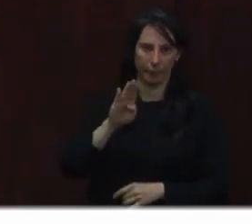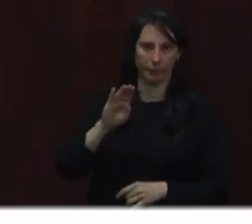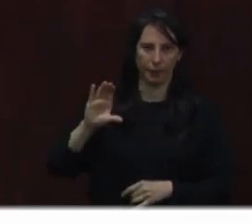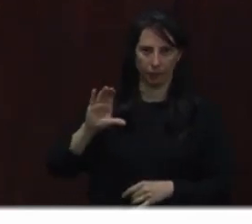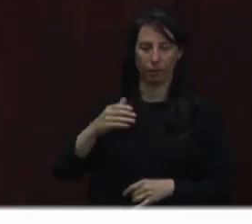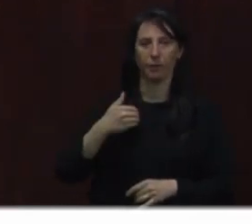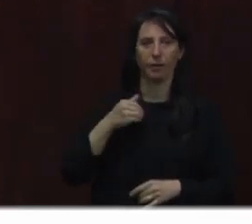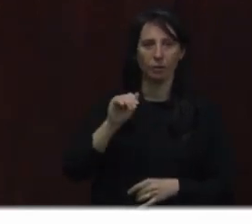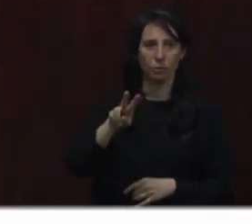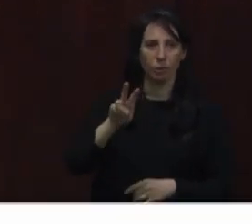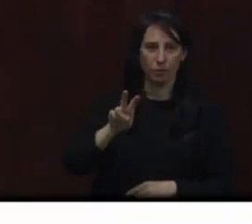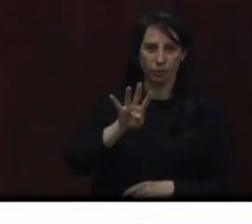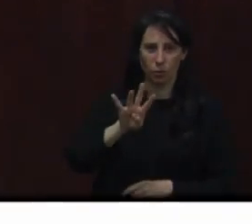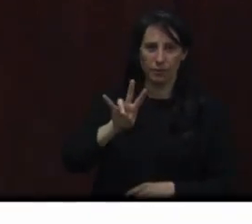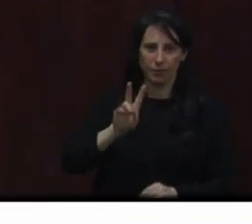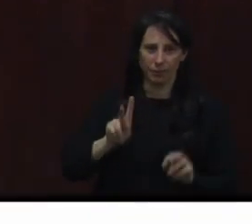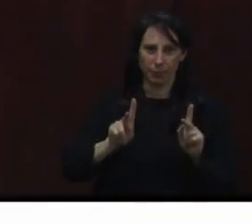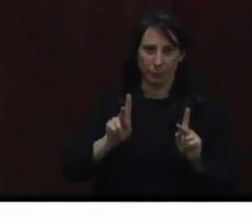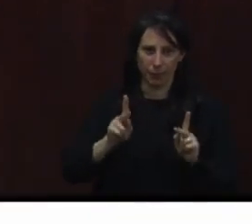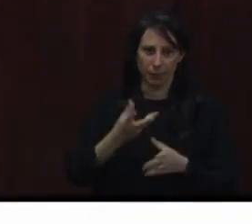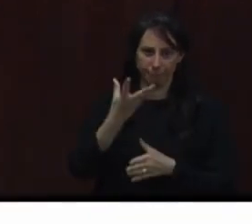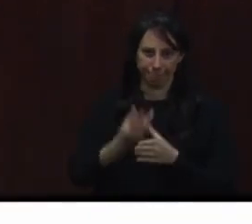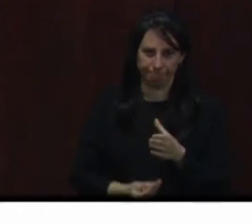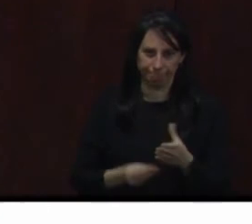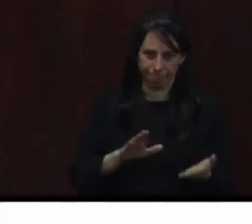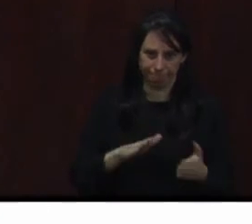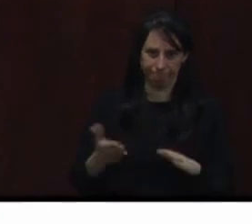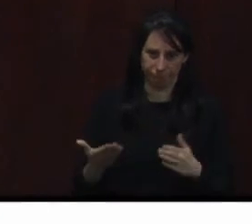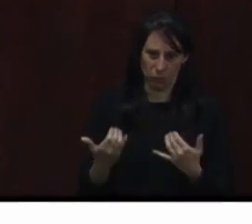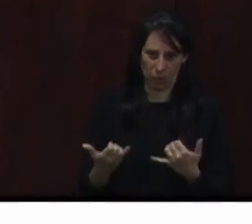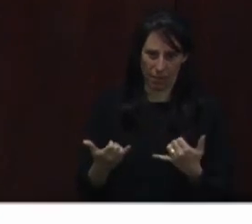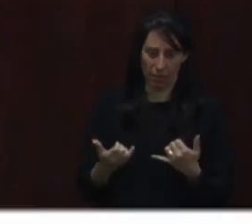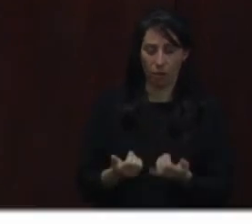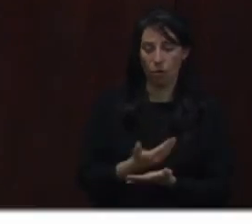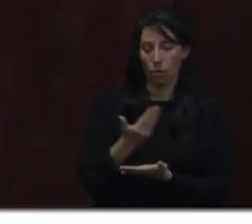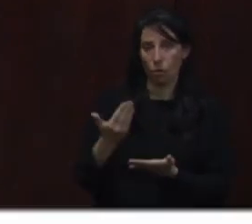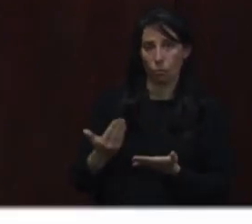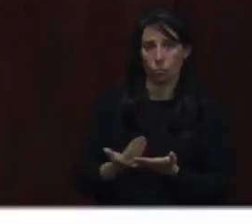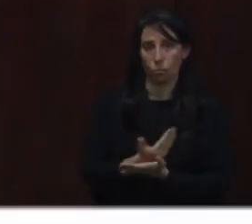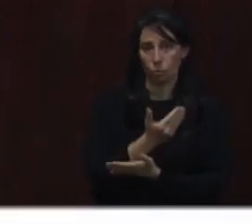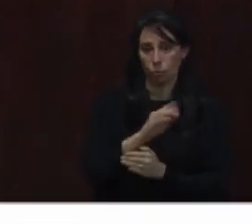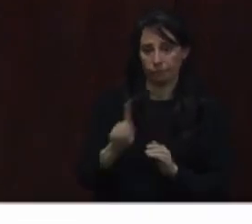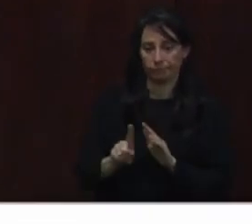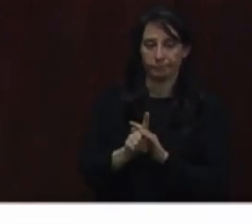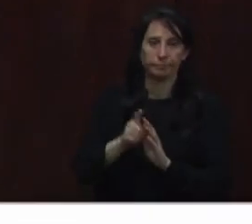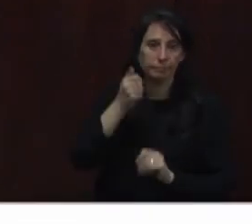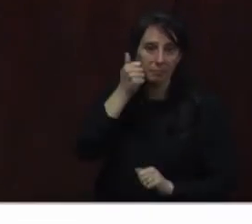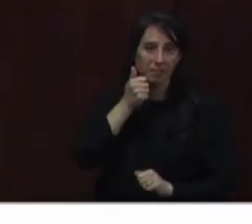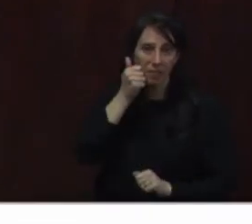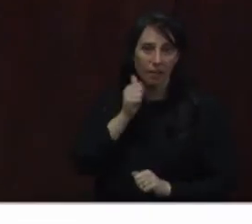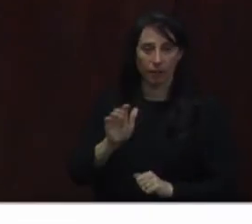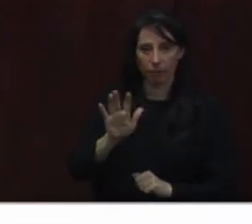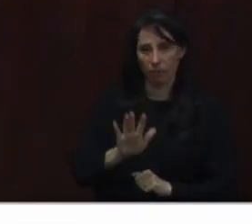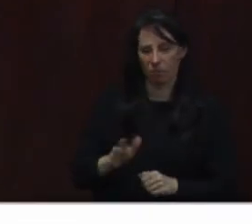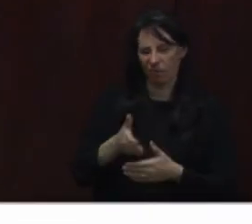COVID-related deaths as of today, and our new cases per day on average is roughly 112